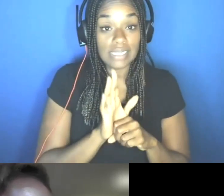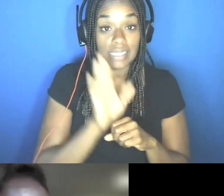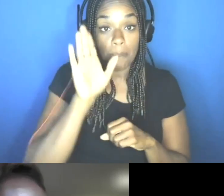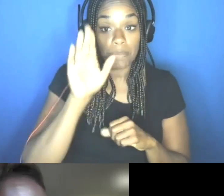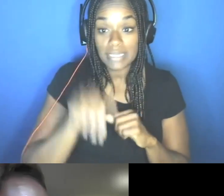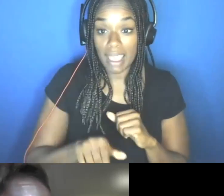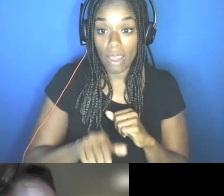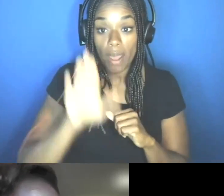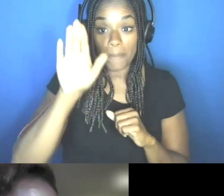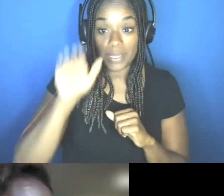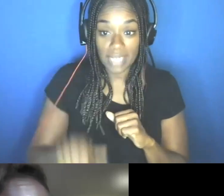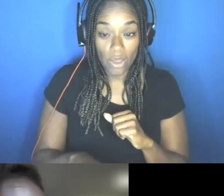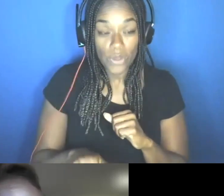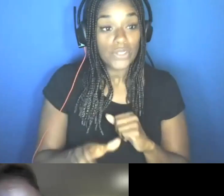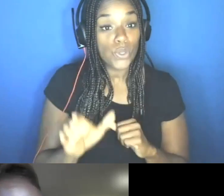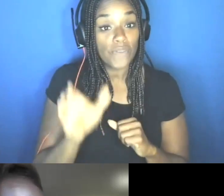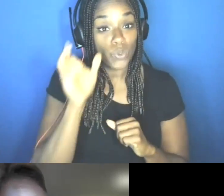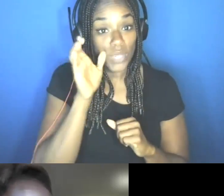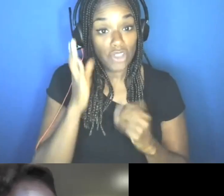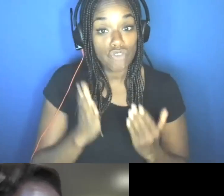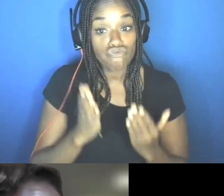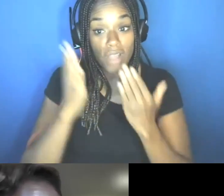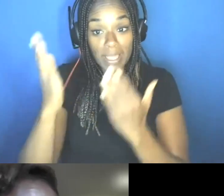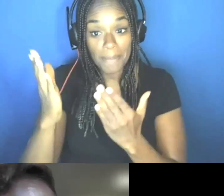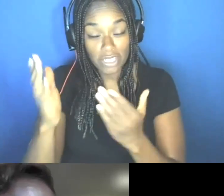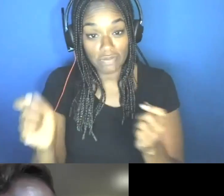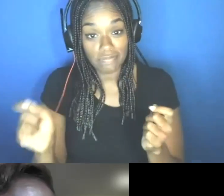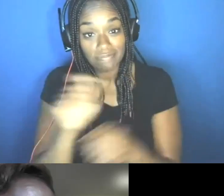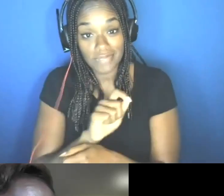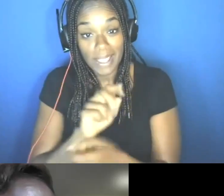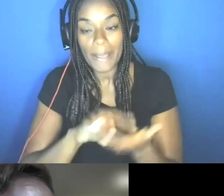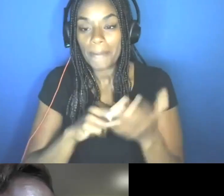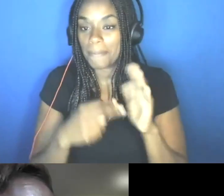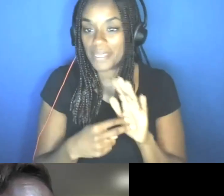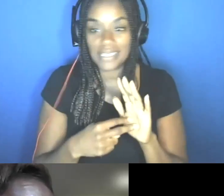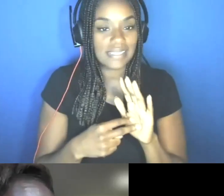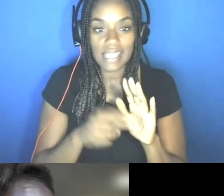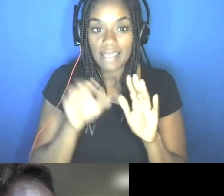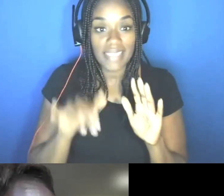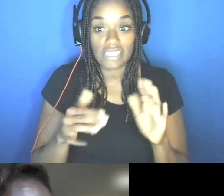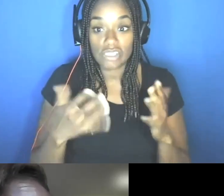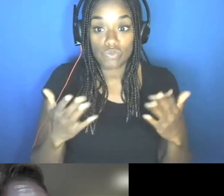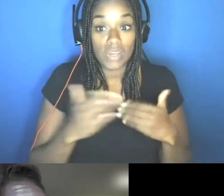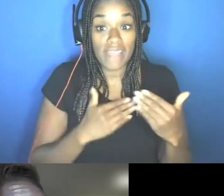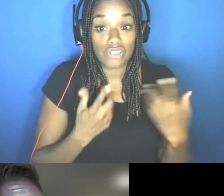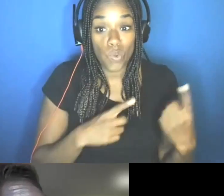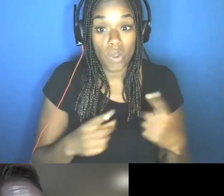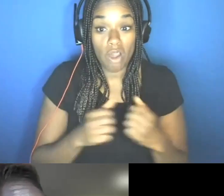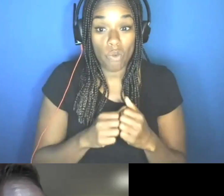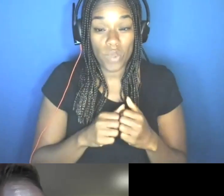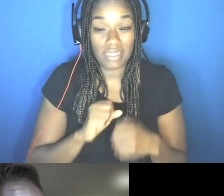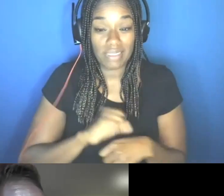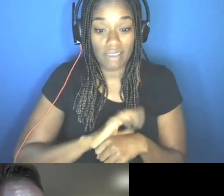hear that our recommendations change, it is in response to whatever is happening, um, um, by the virus. So that's where we are with